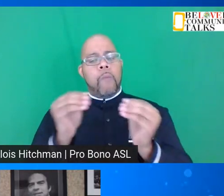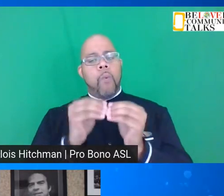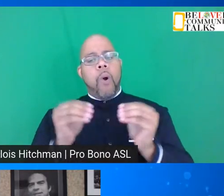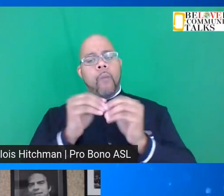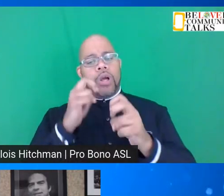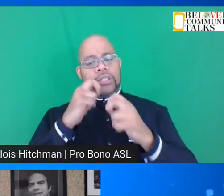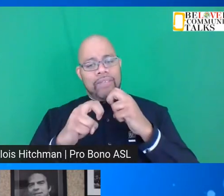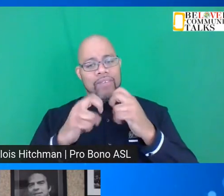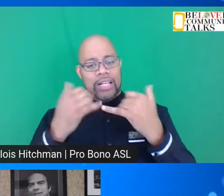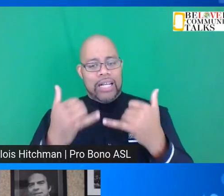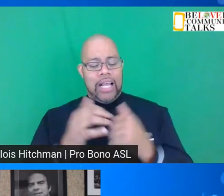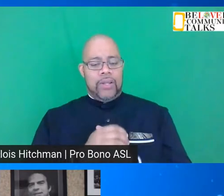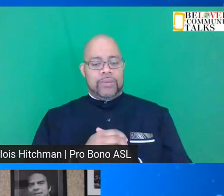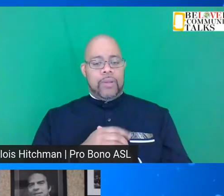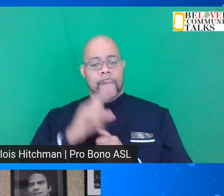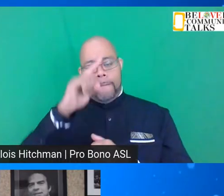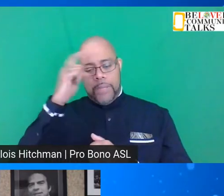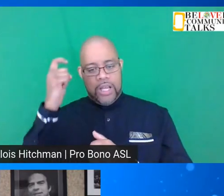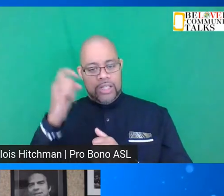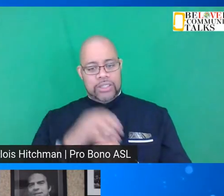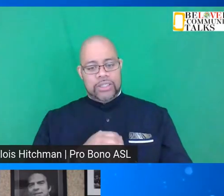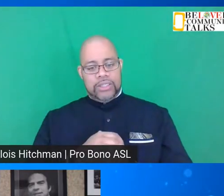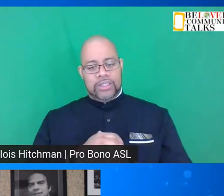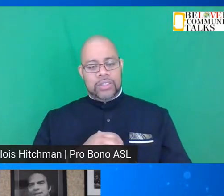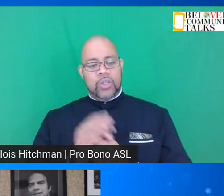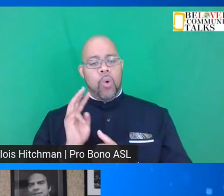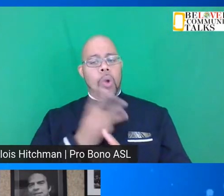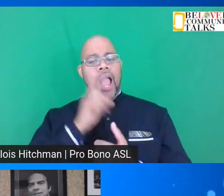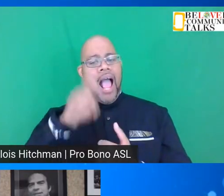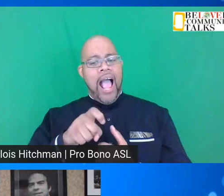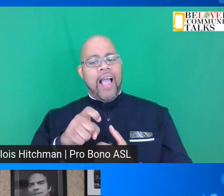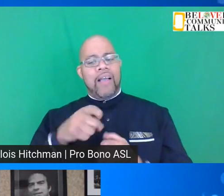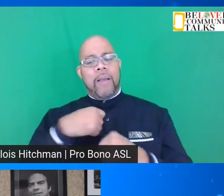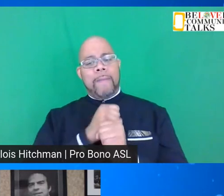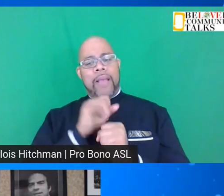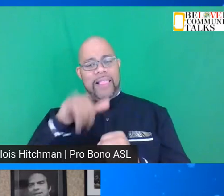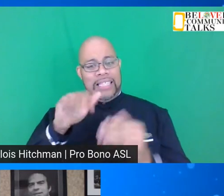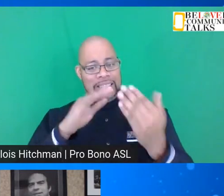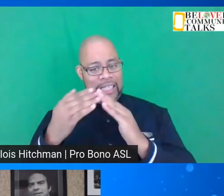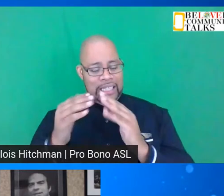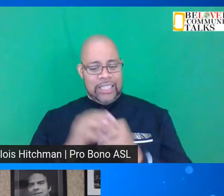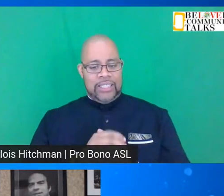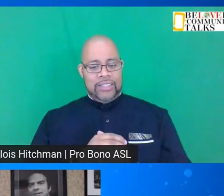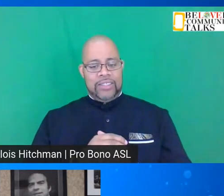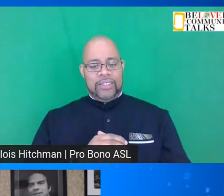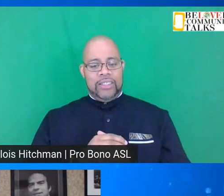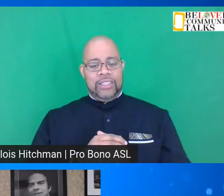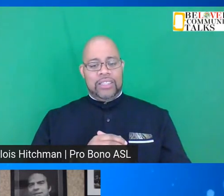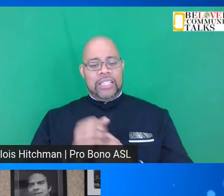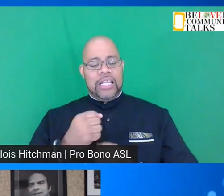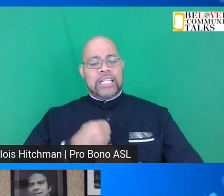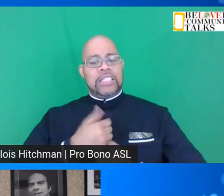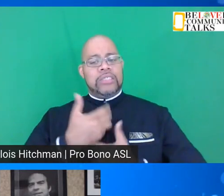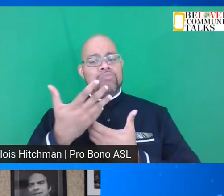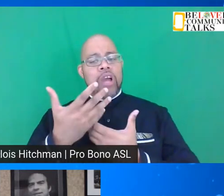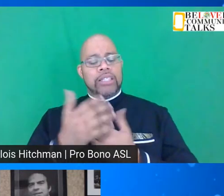difficult now because we have to kind of make this city expressing